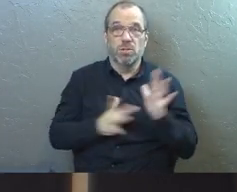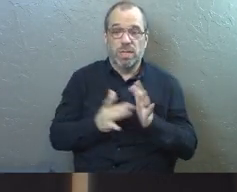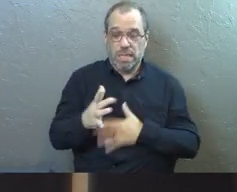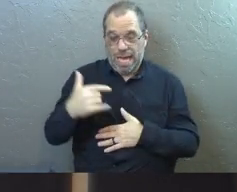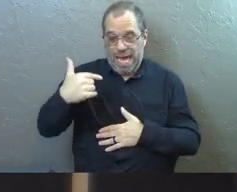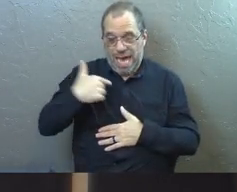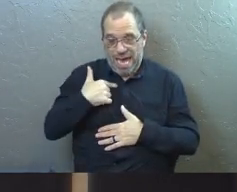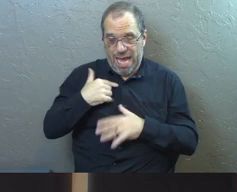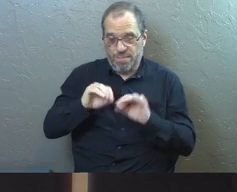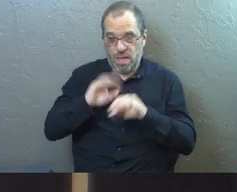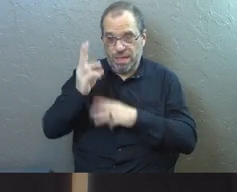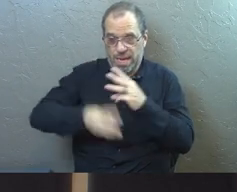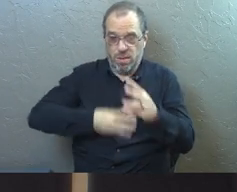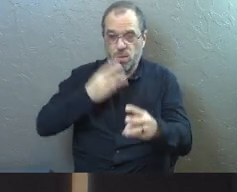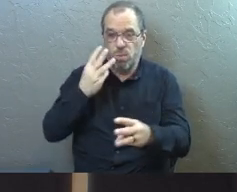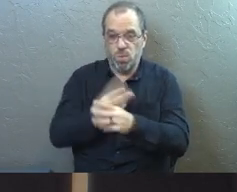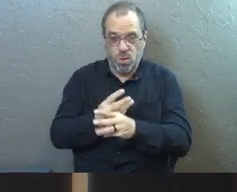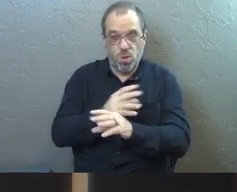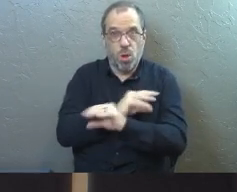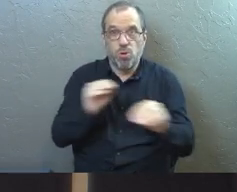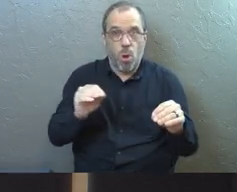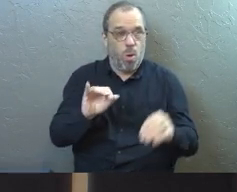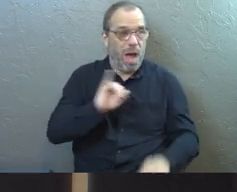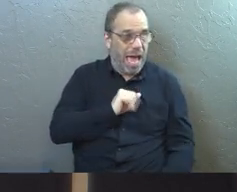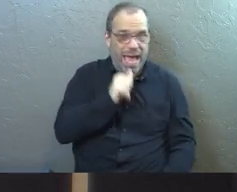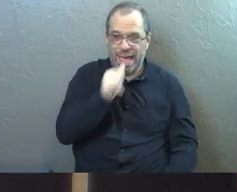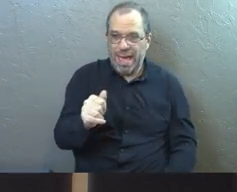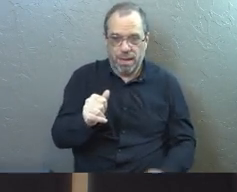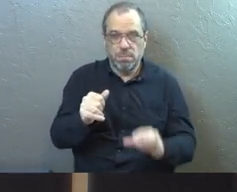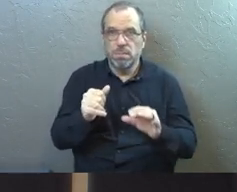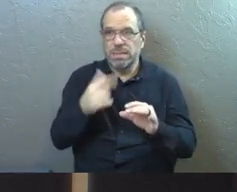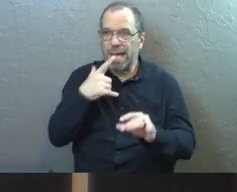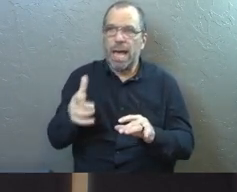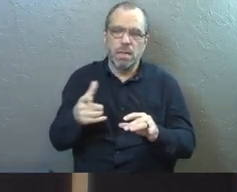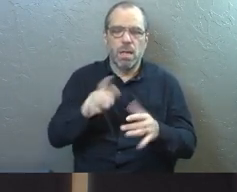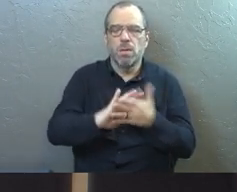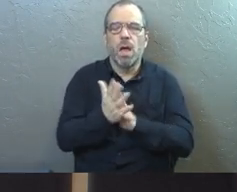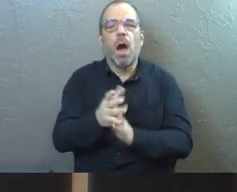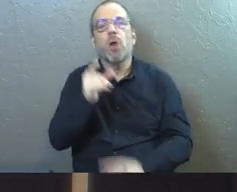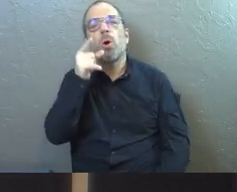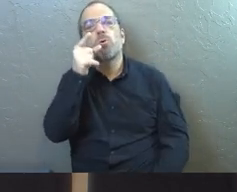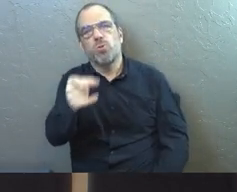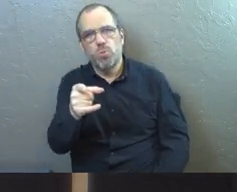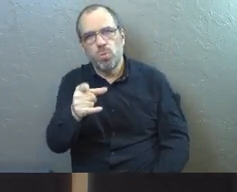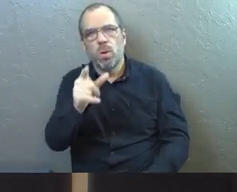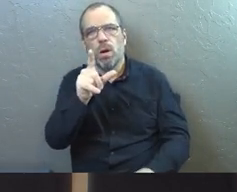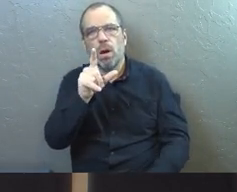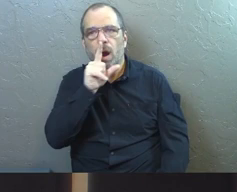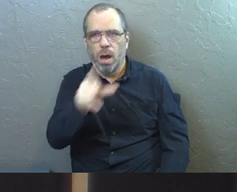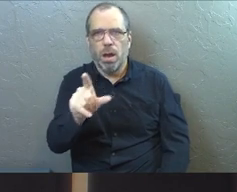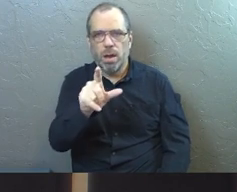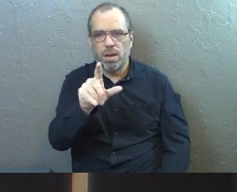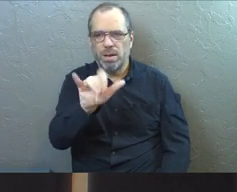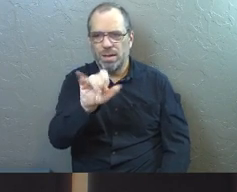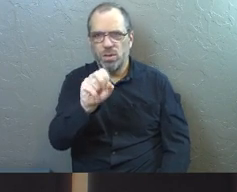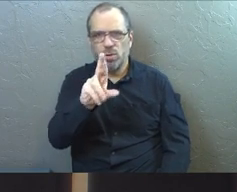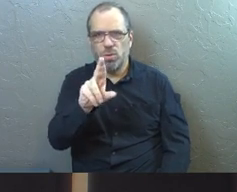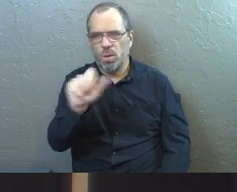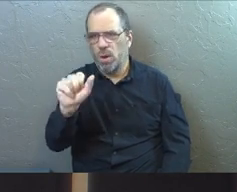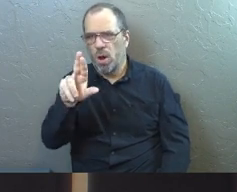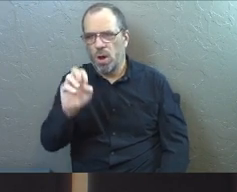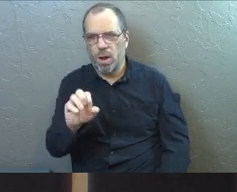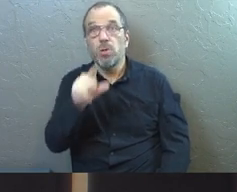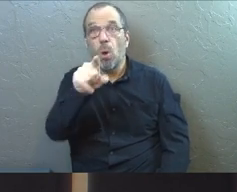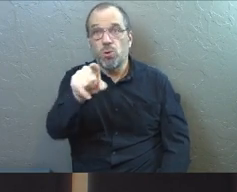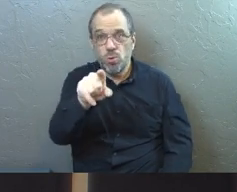Jesus says, I am the light of the world. There's no other I am statements where Jesus turns around and then says, you are. Jesus never